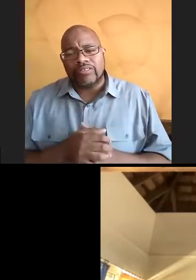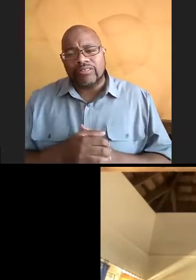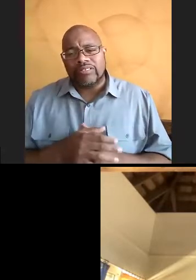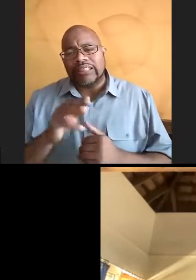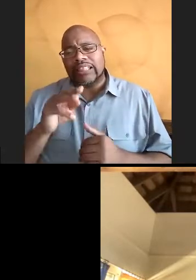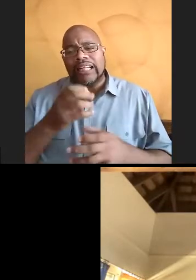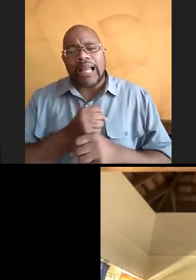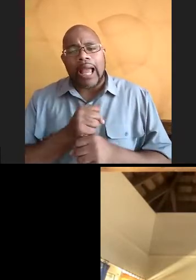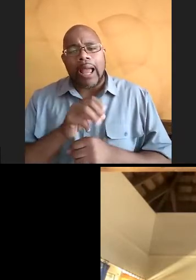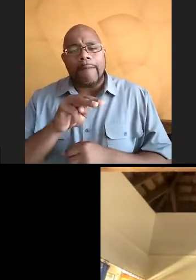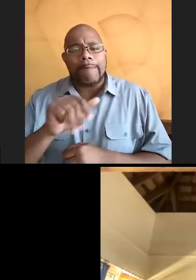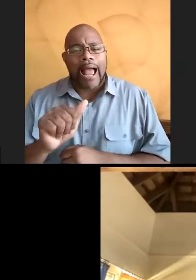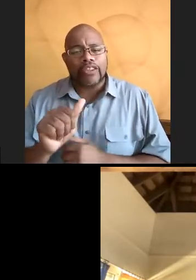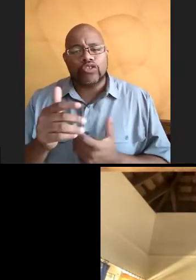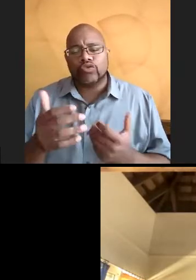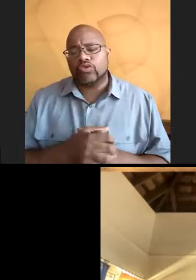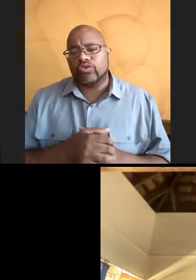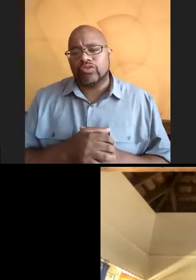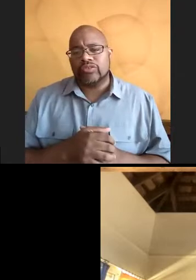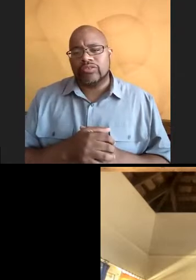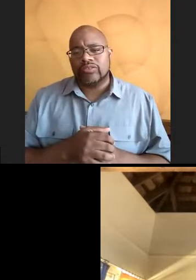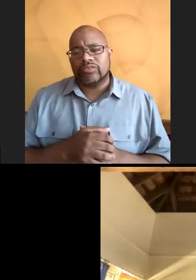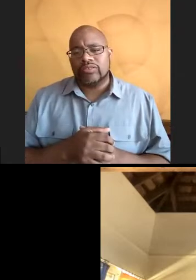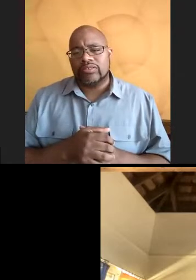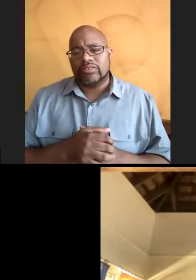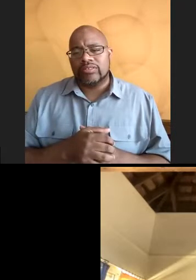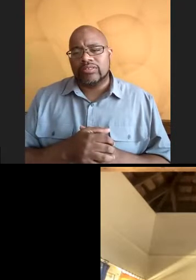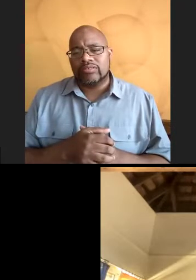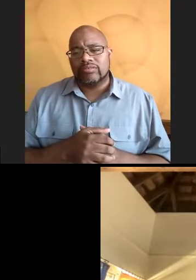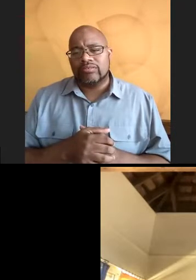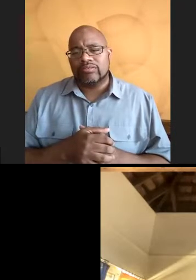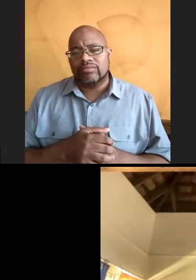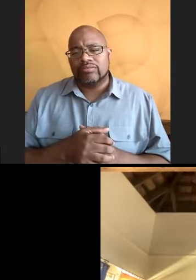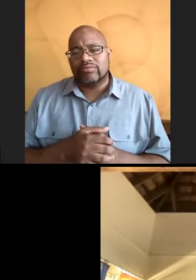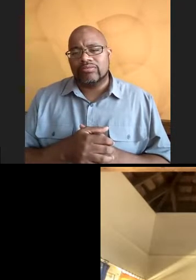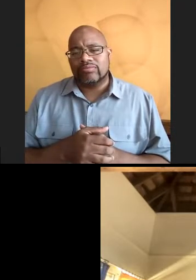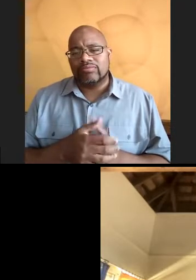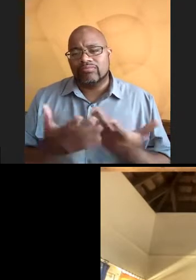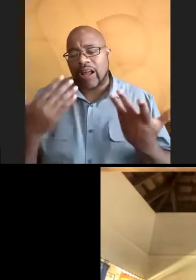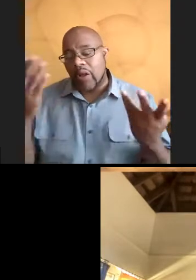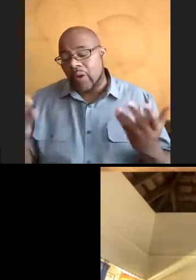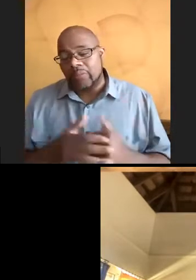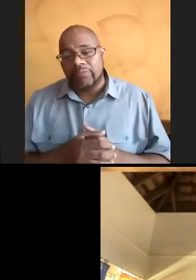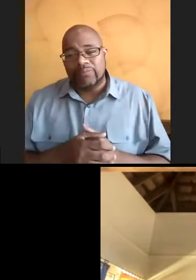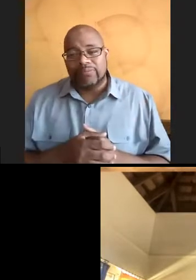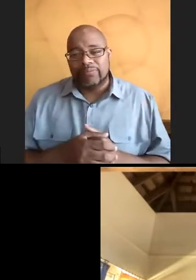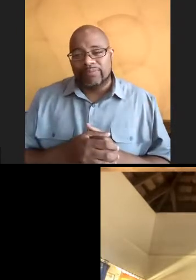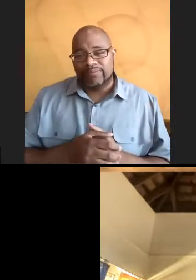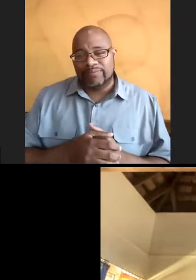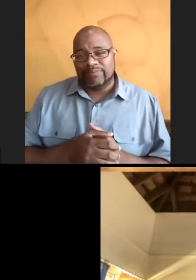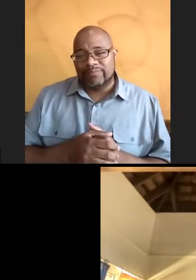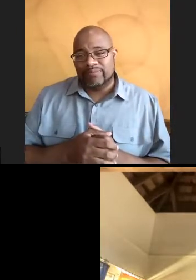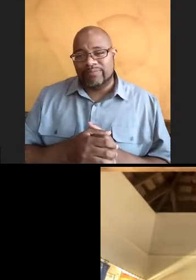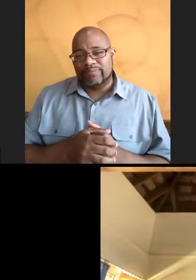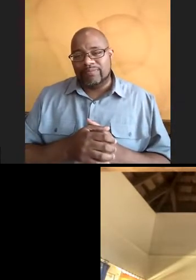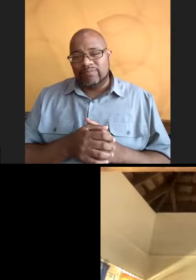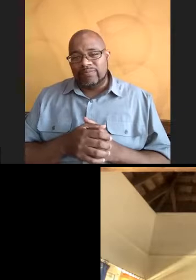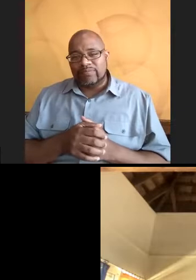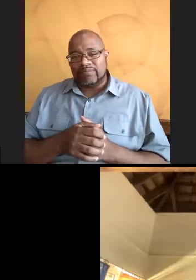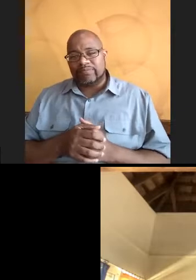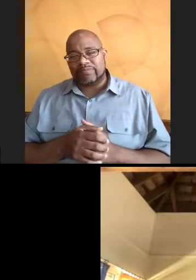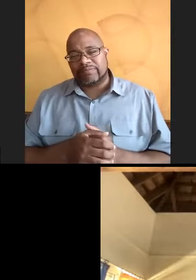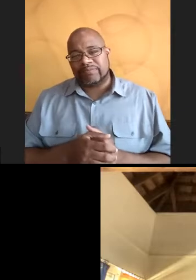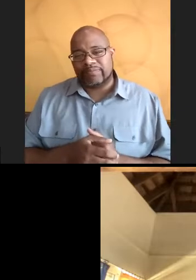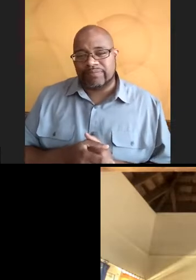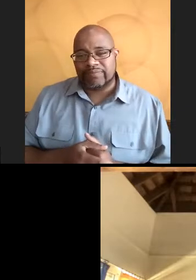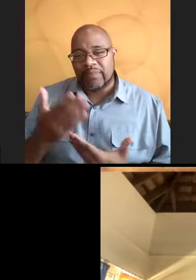master's, maybe work for it, I don't know, and kind of, you